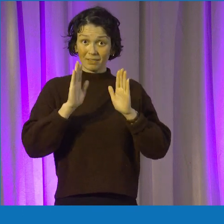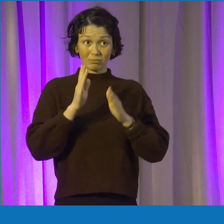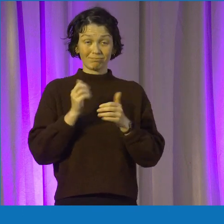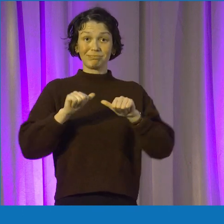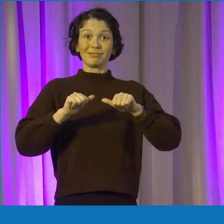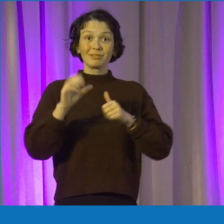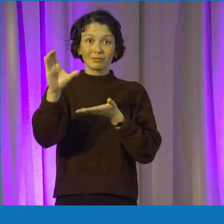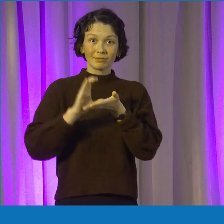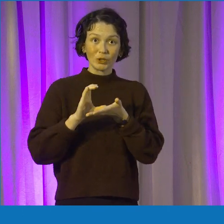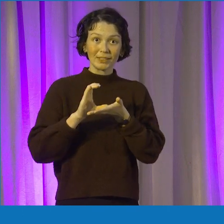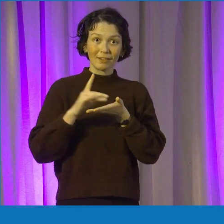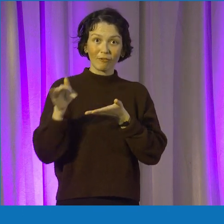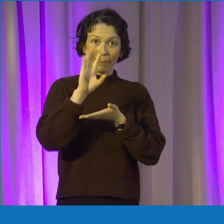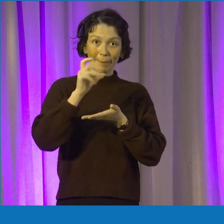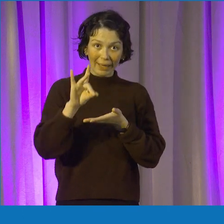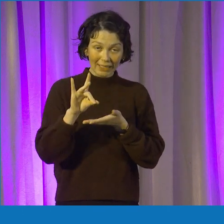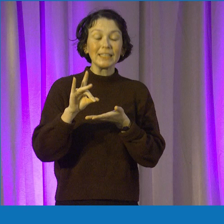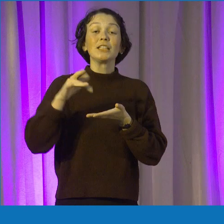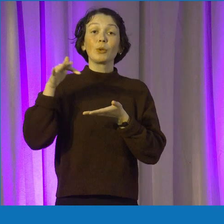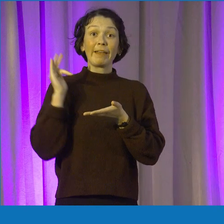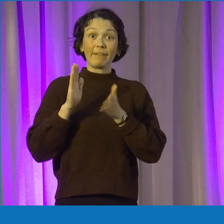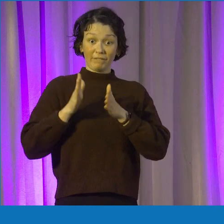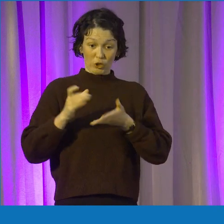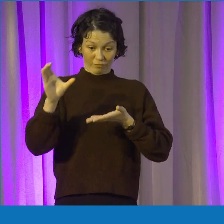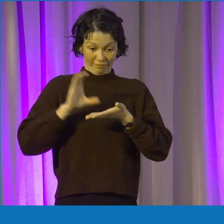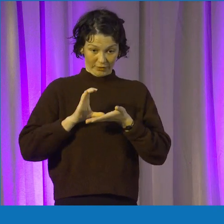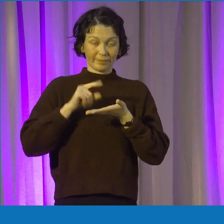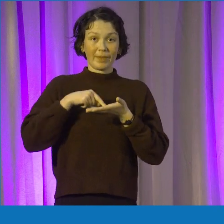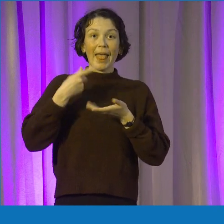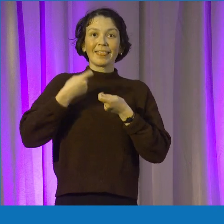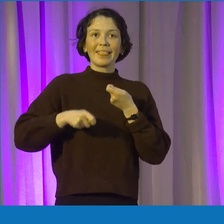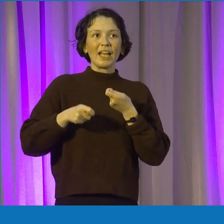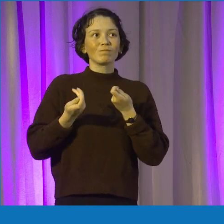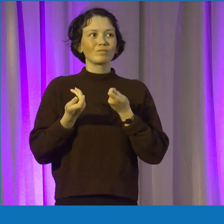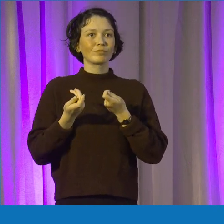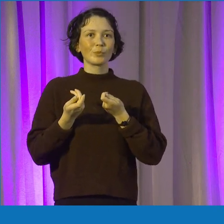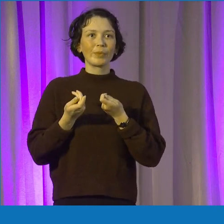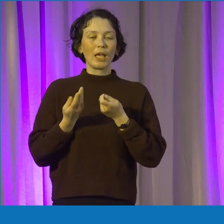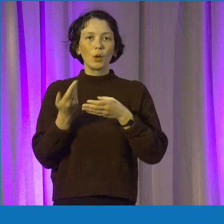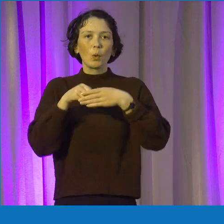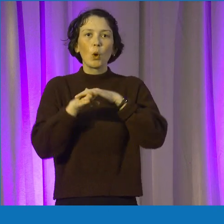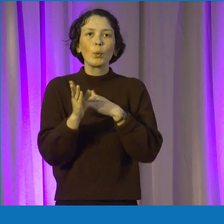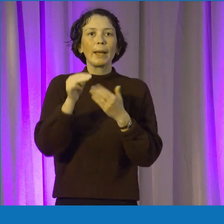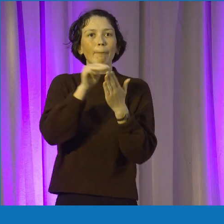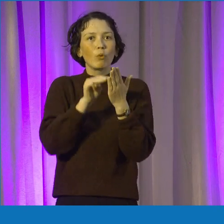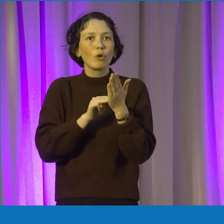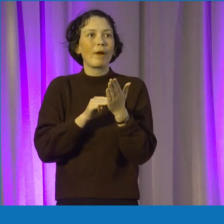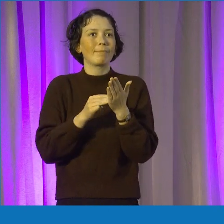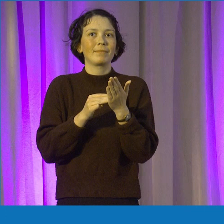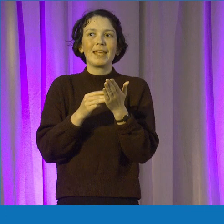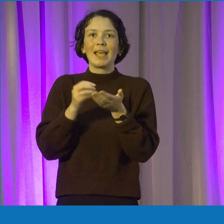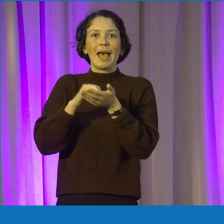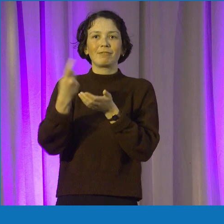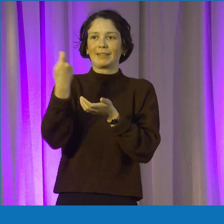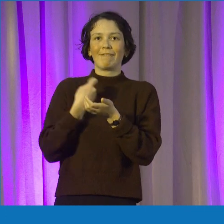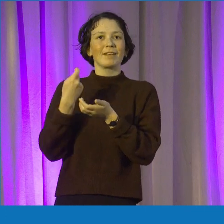And once you've secured funding, you are placed on a kind of a program and you get a mentor from Citi. So a